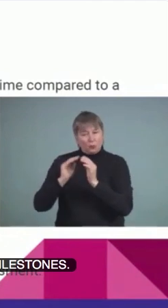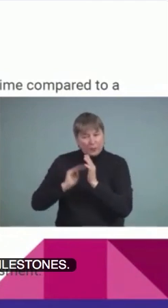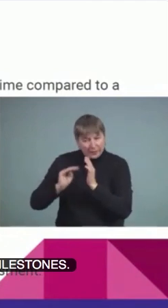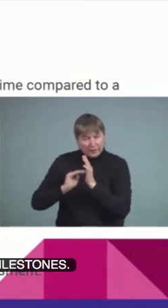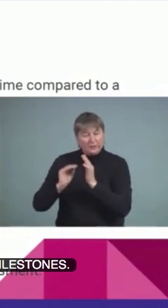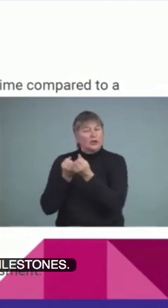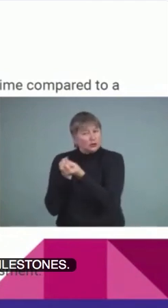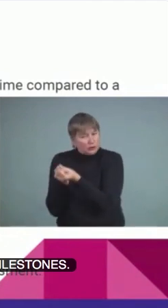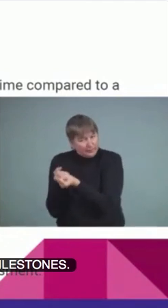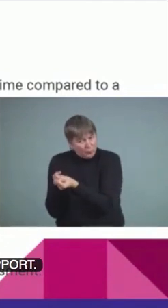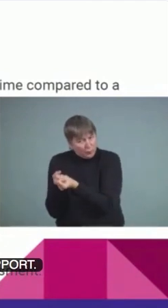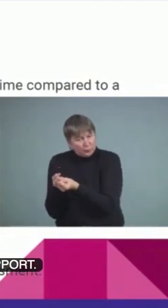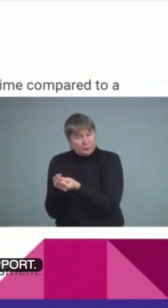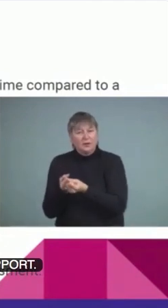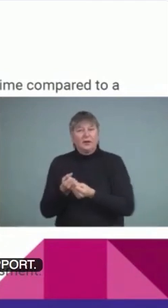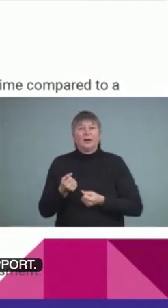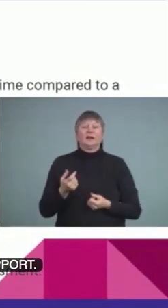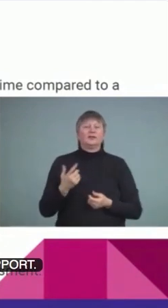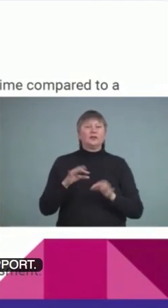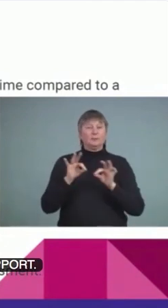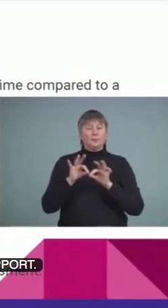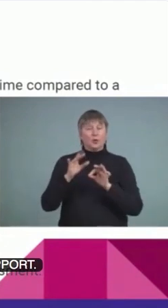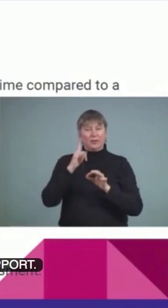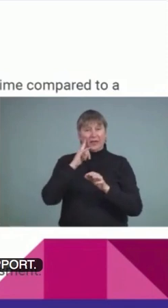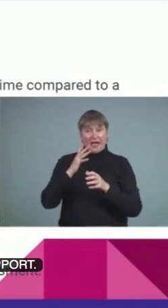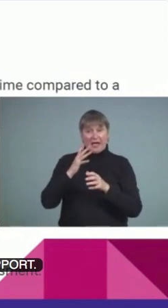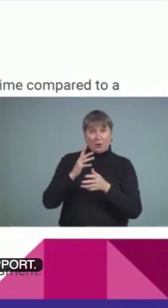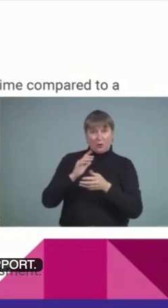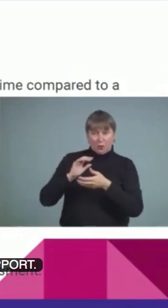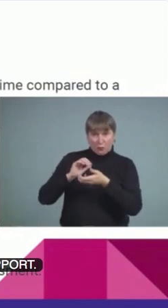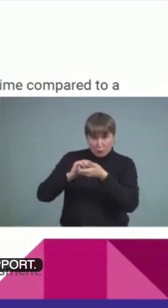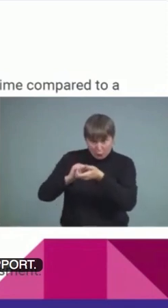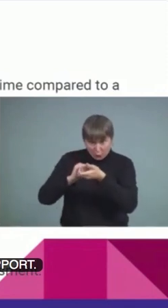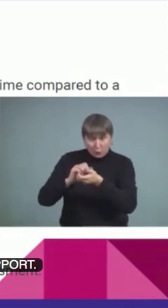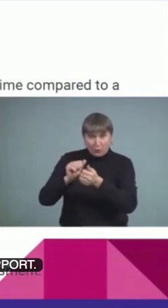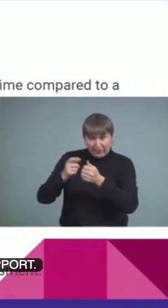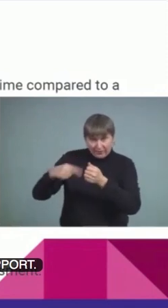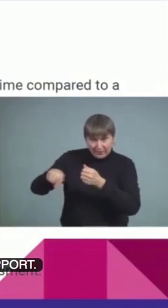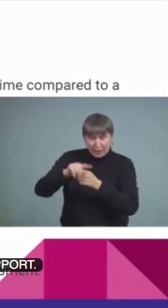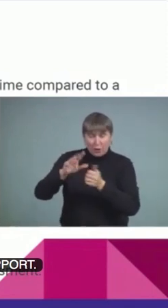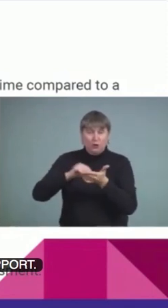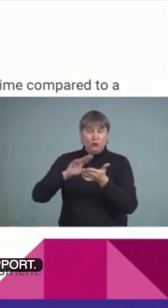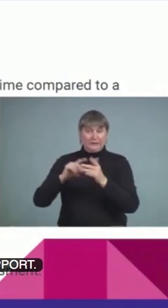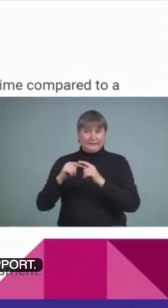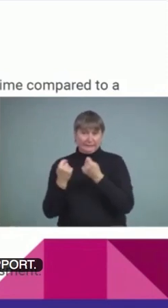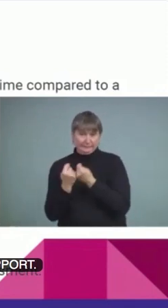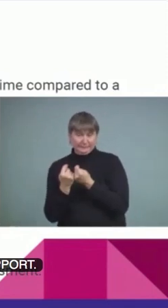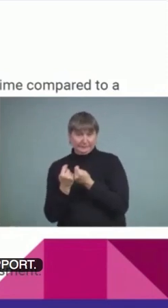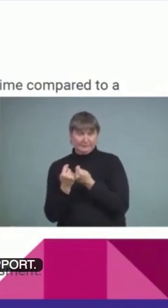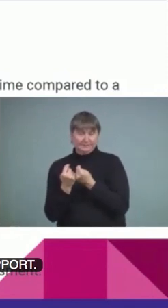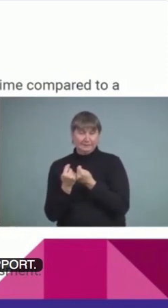So we want to make sure that this collaboration is happening with the learning team. And